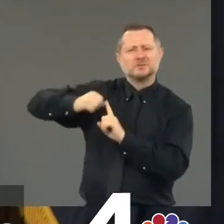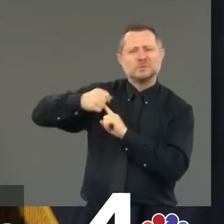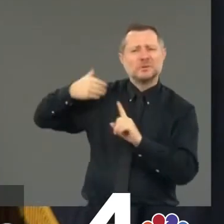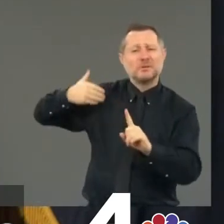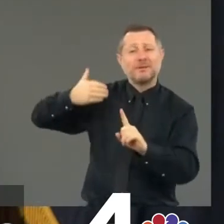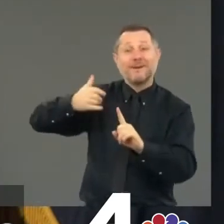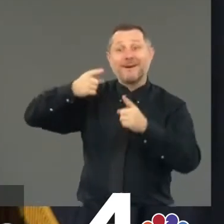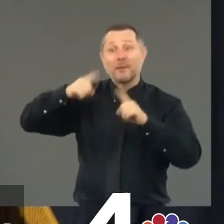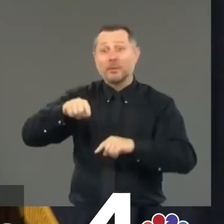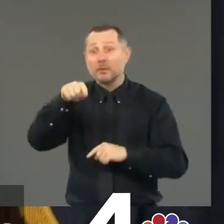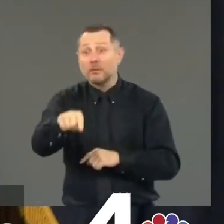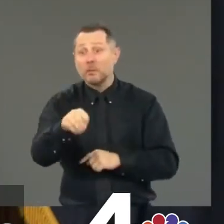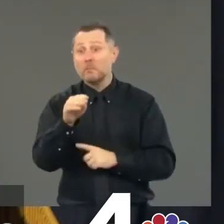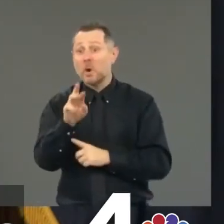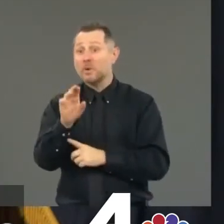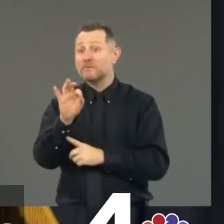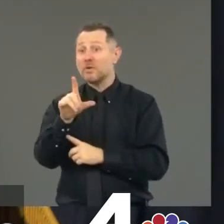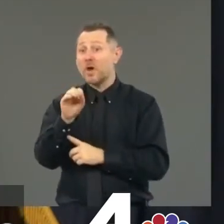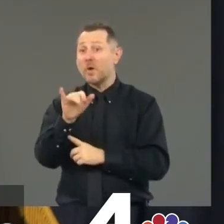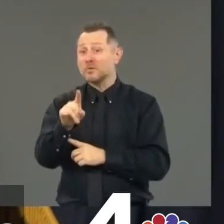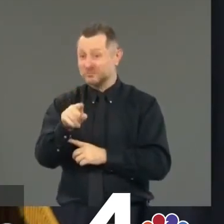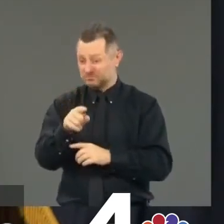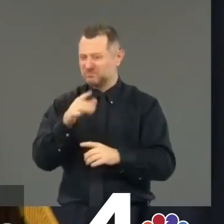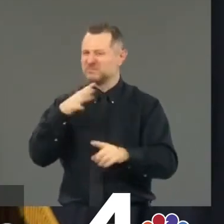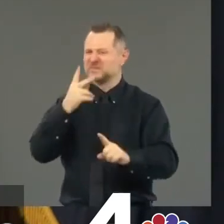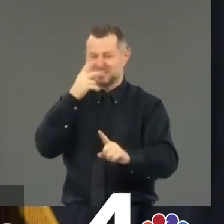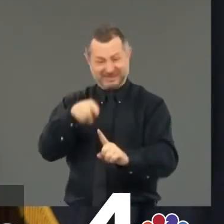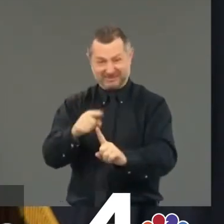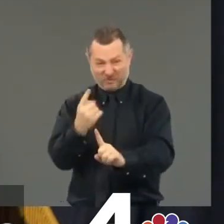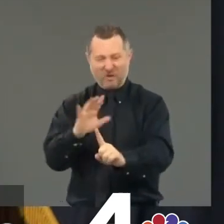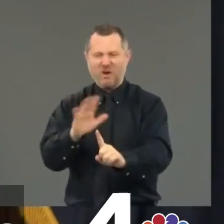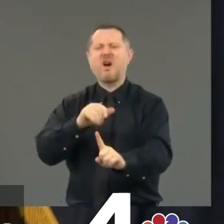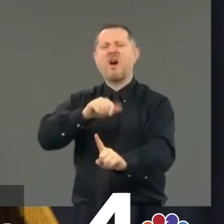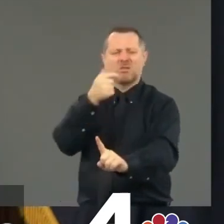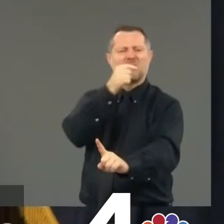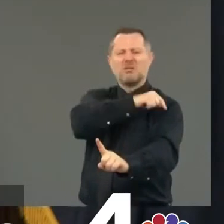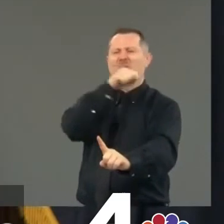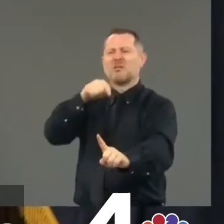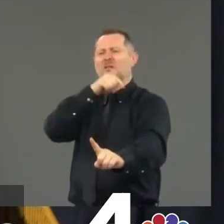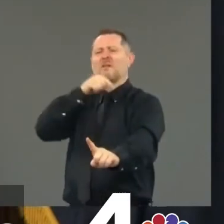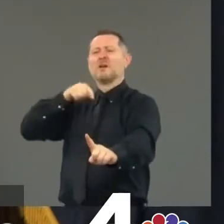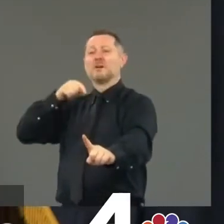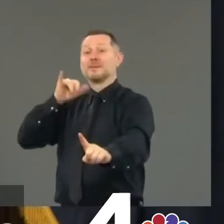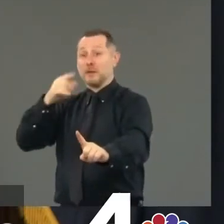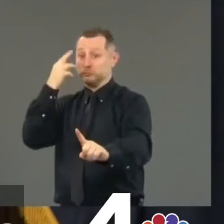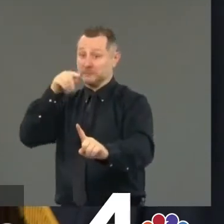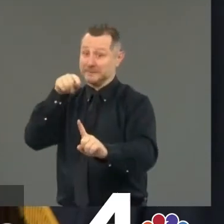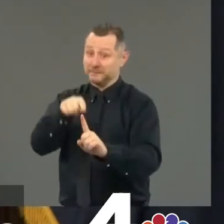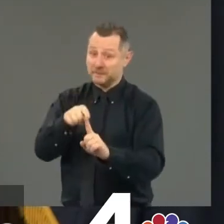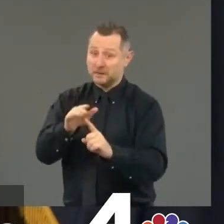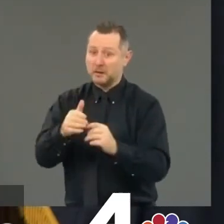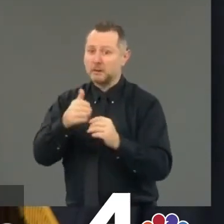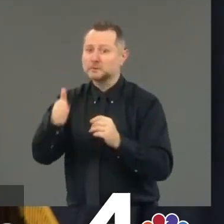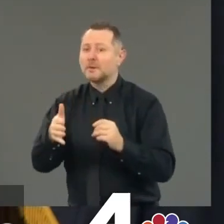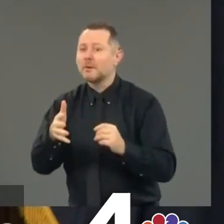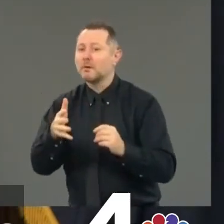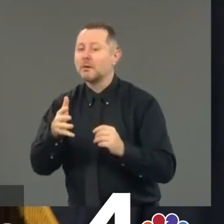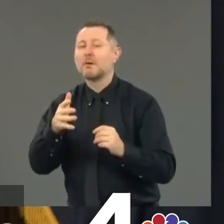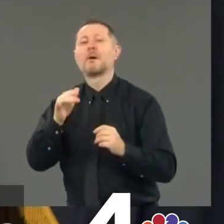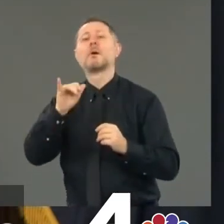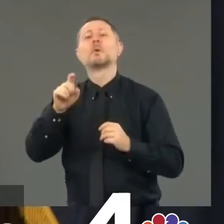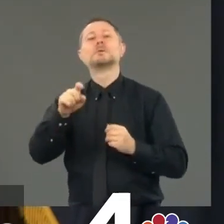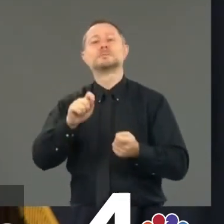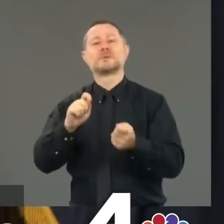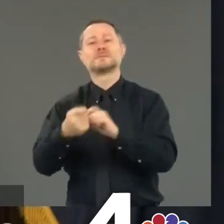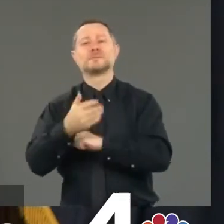Mr. Floyd was all too familiar. But the outcome was different. And the outcome was